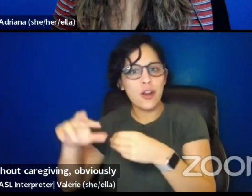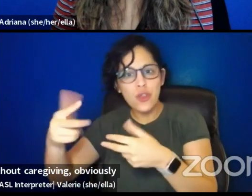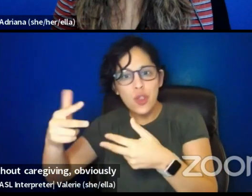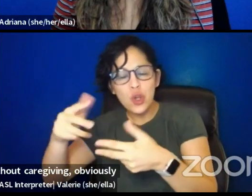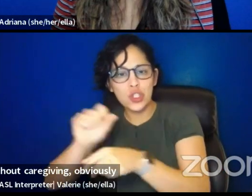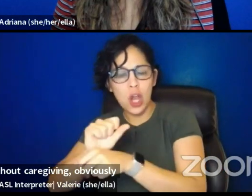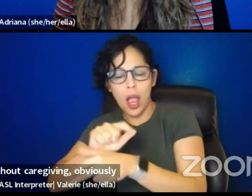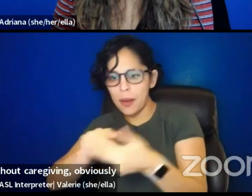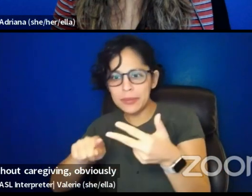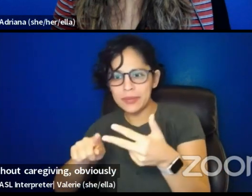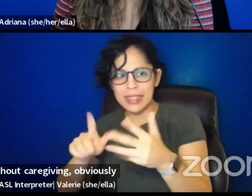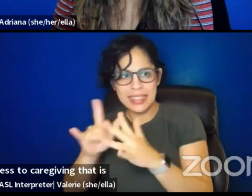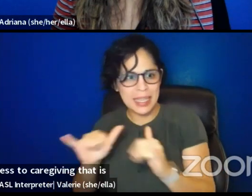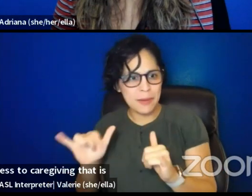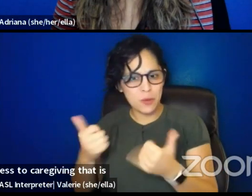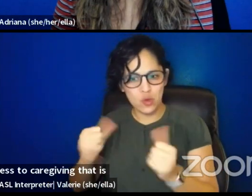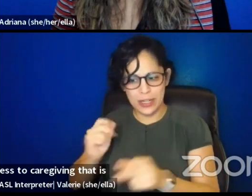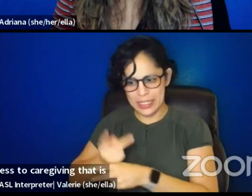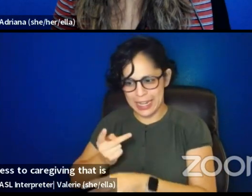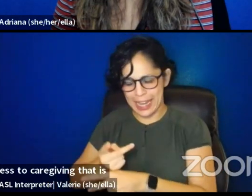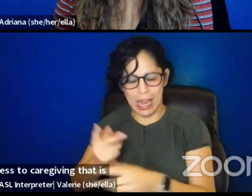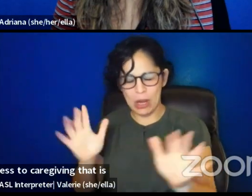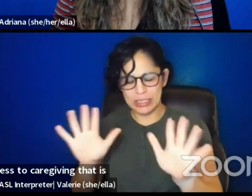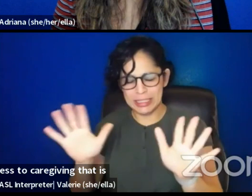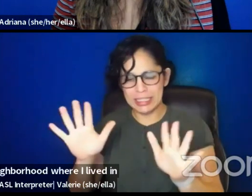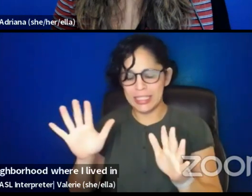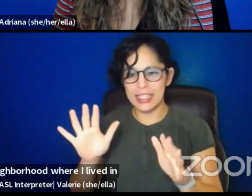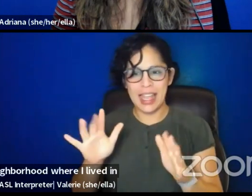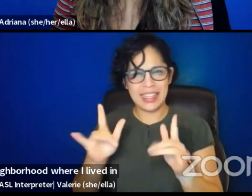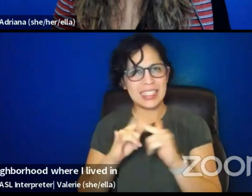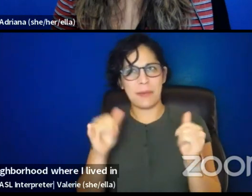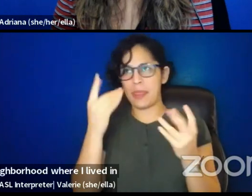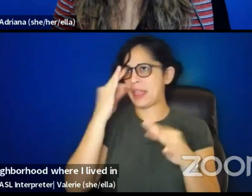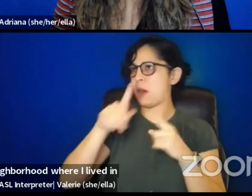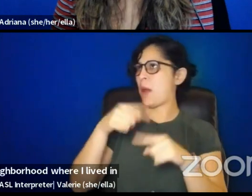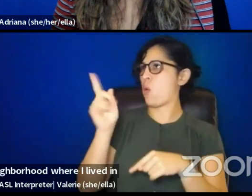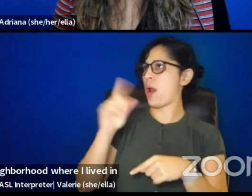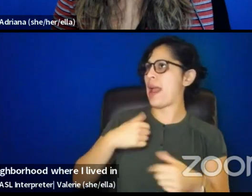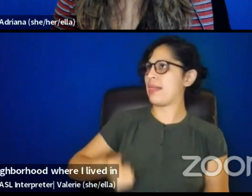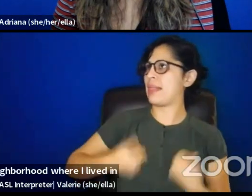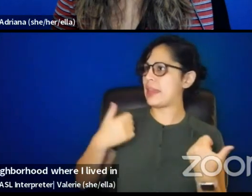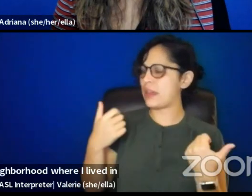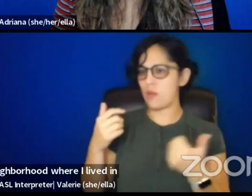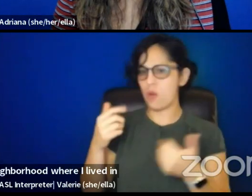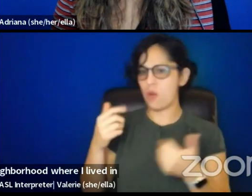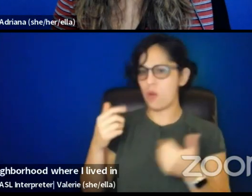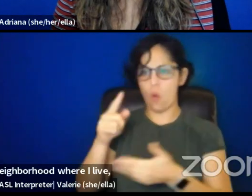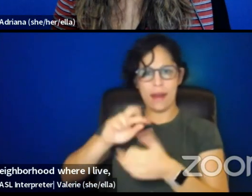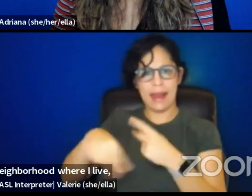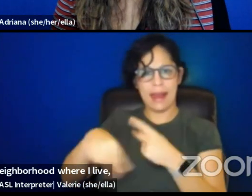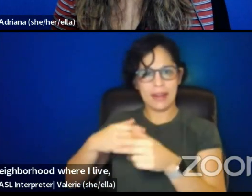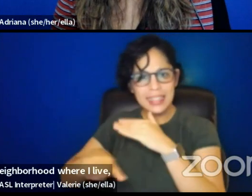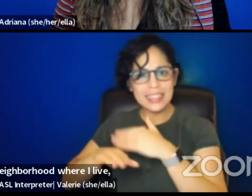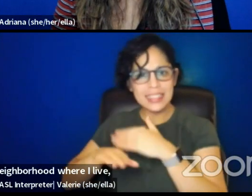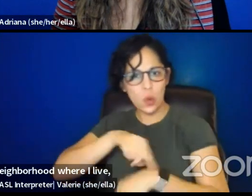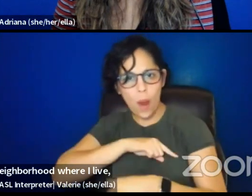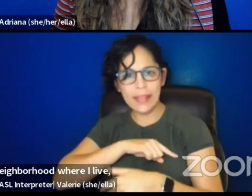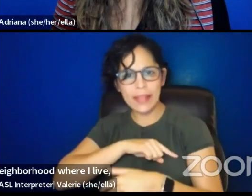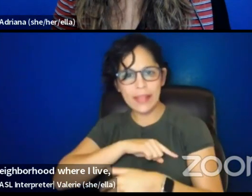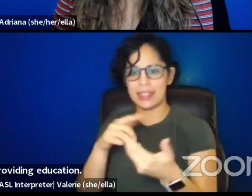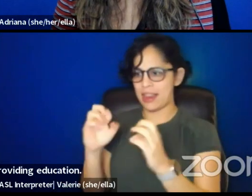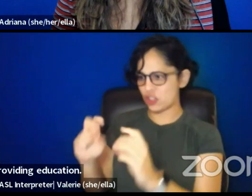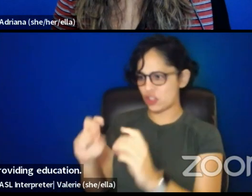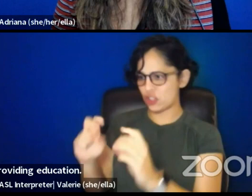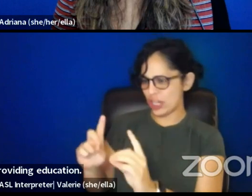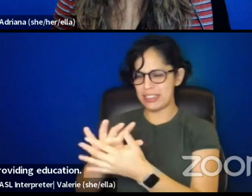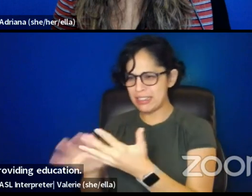that is high quality, that is in the neighborhood where I live, that is, you know, providing education. Um, and if you have a multi-ethnic child,